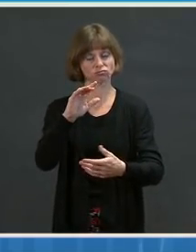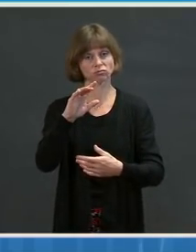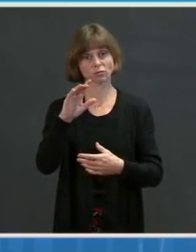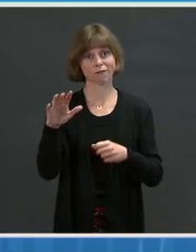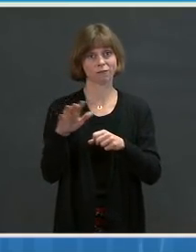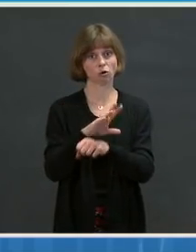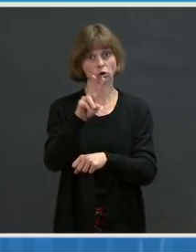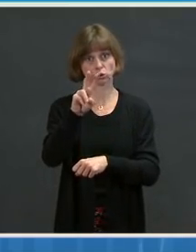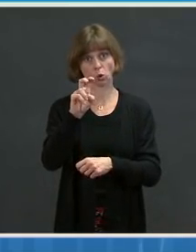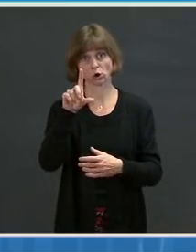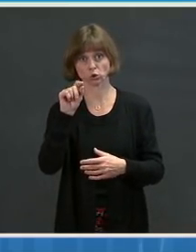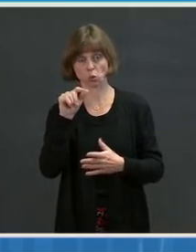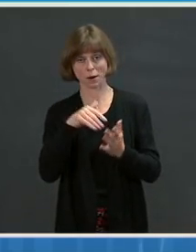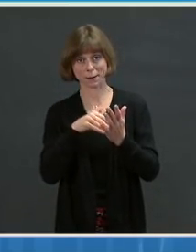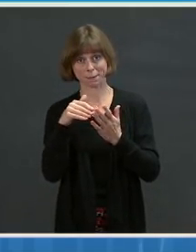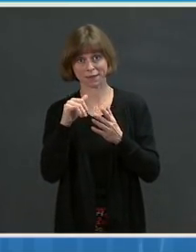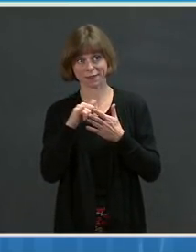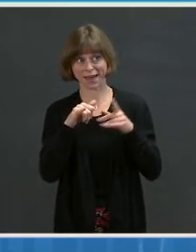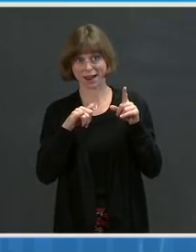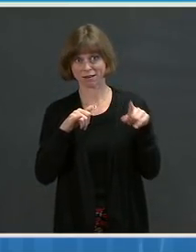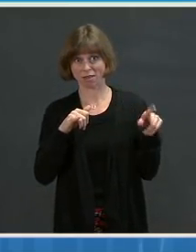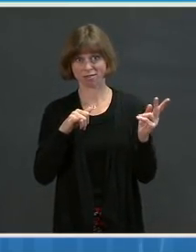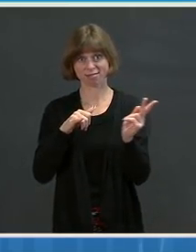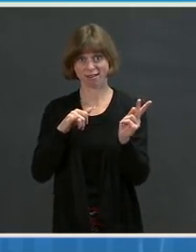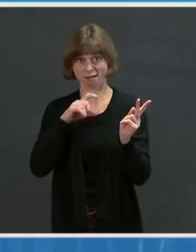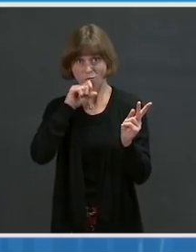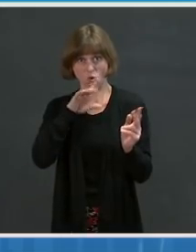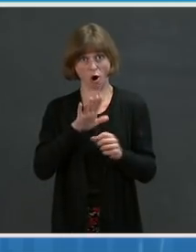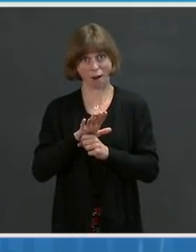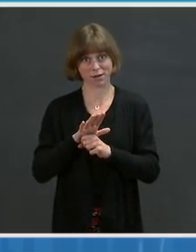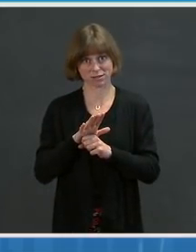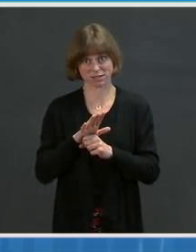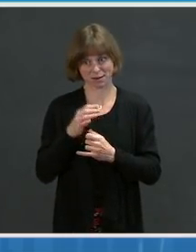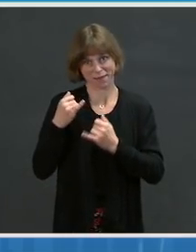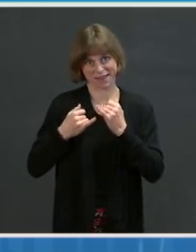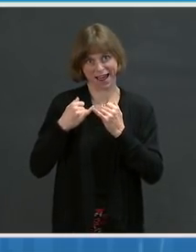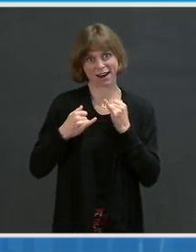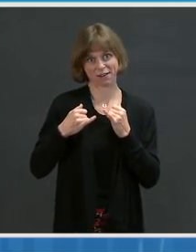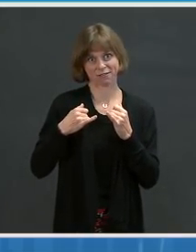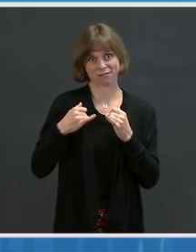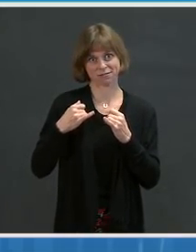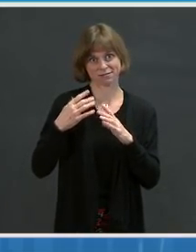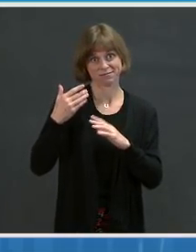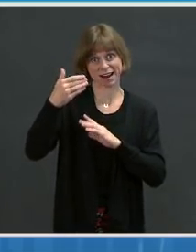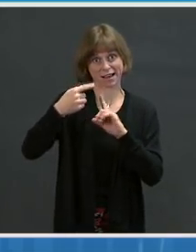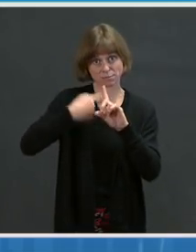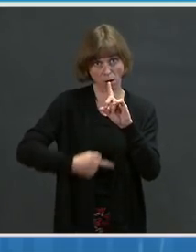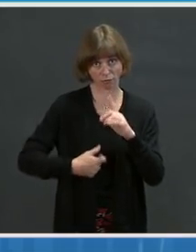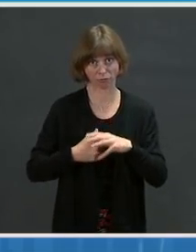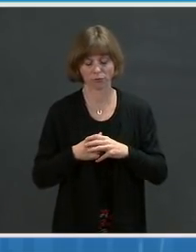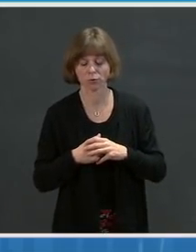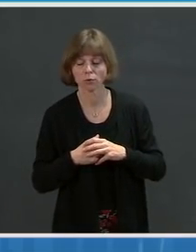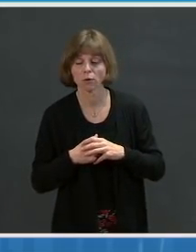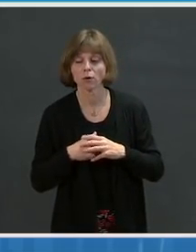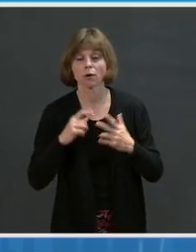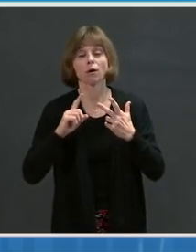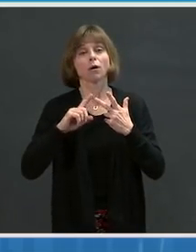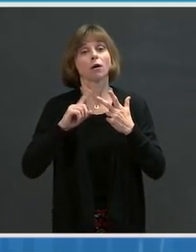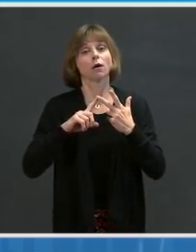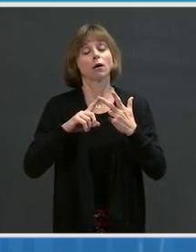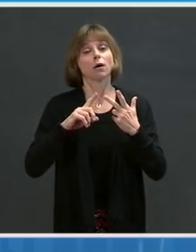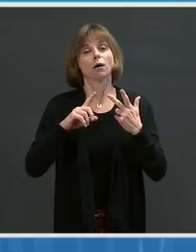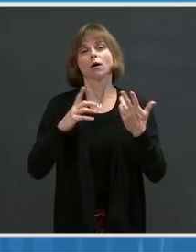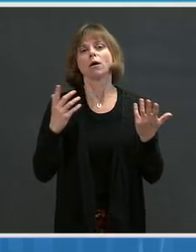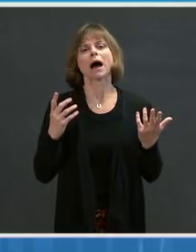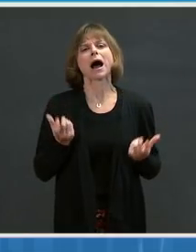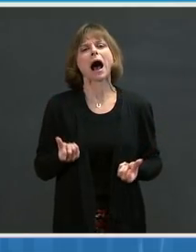doses that they've promised by the end of next month? And then finally, if you could address, to what degree is the